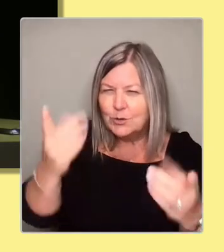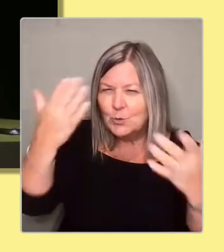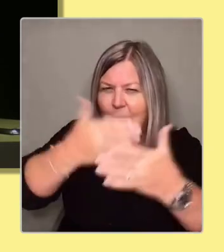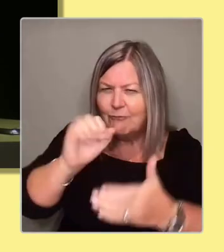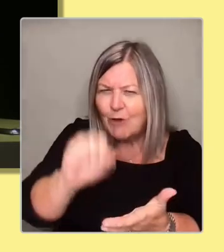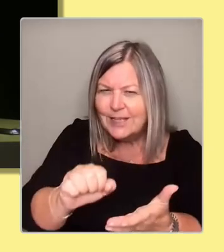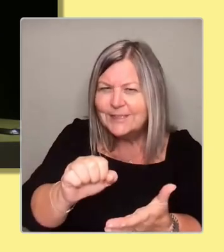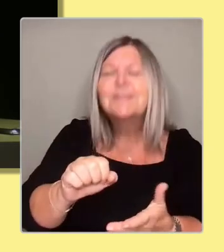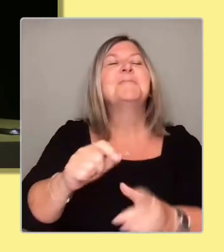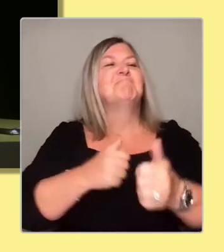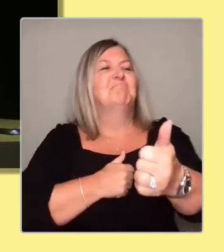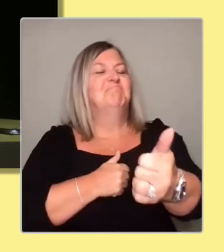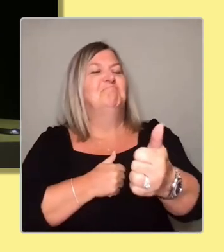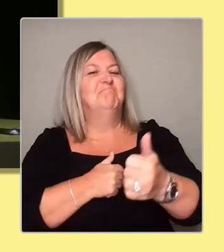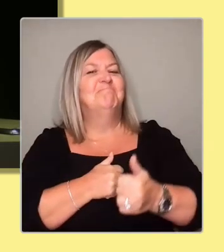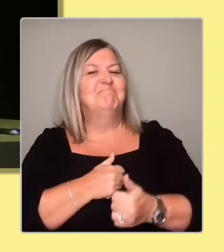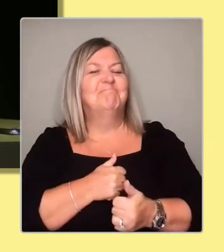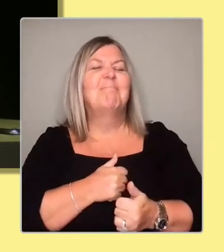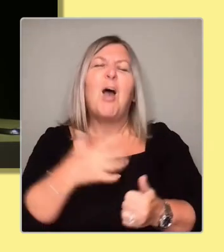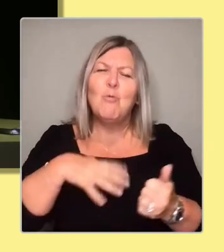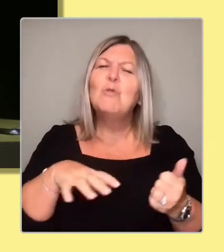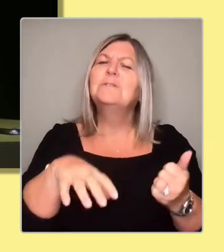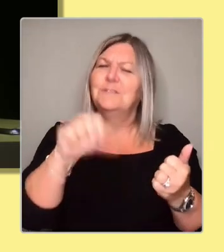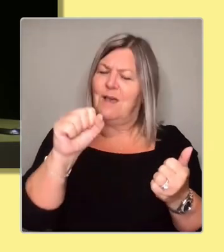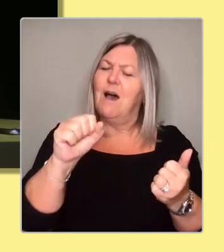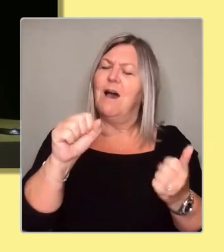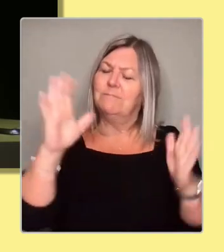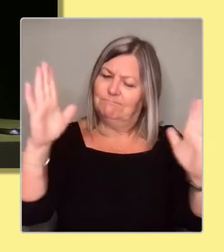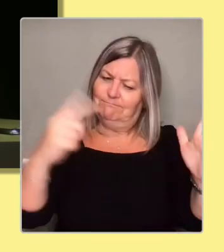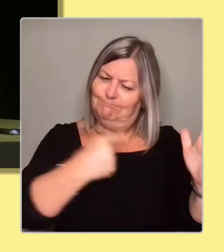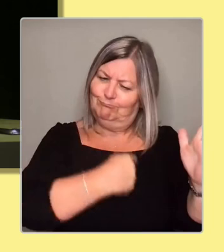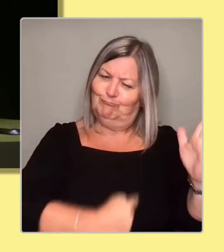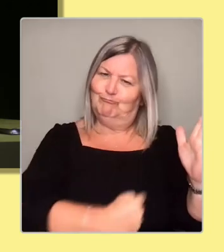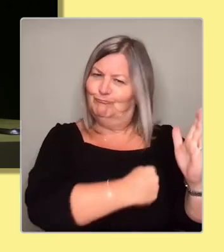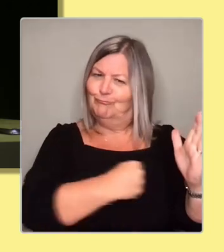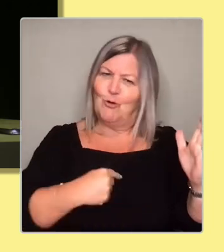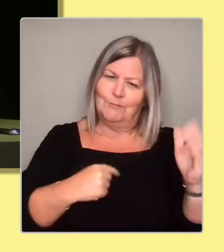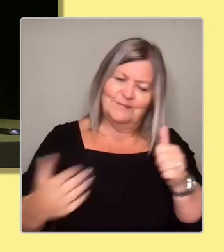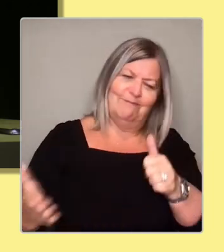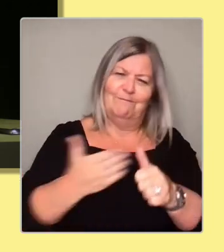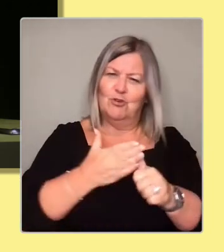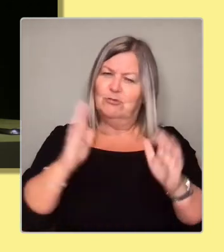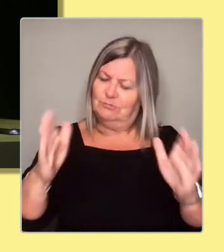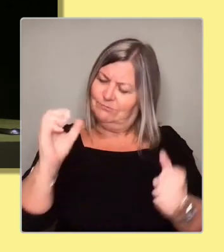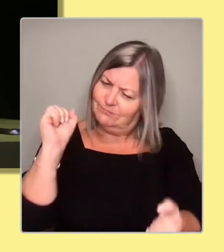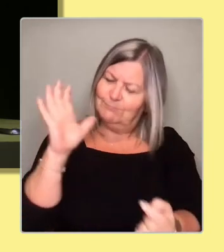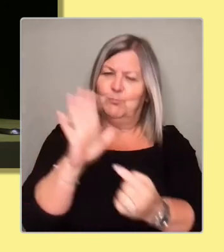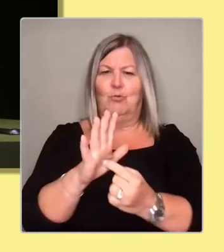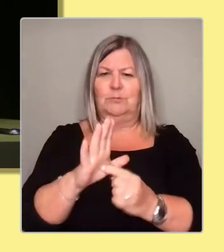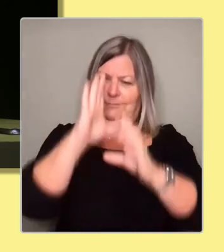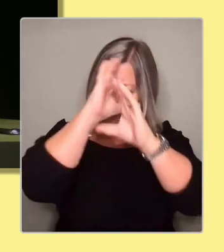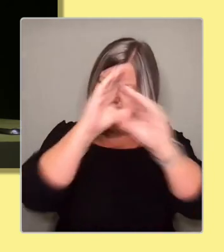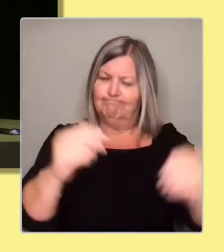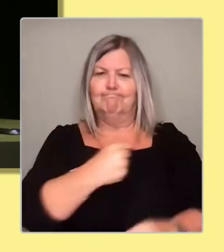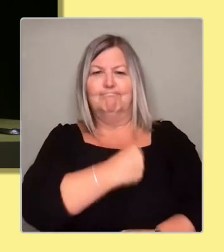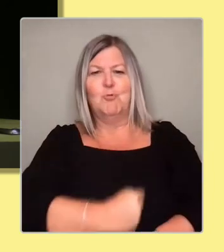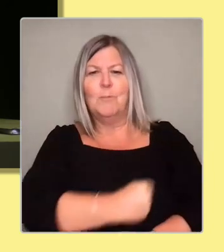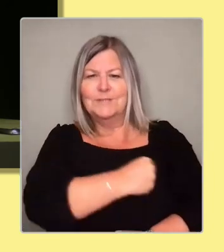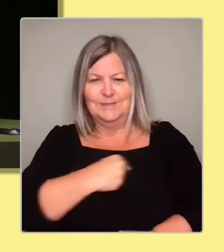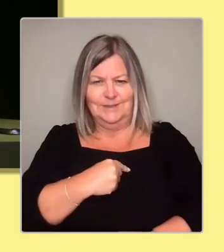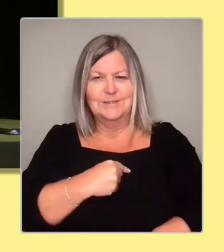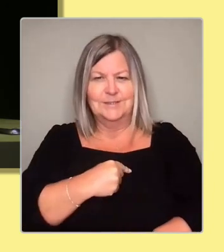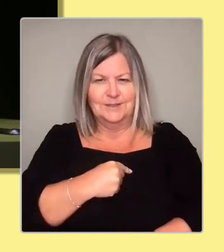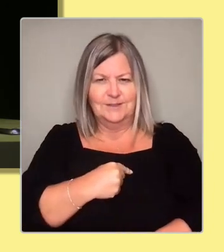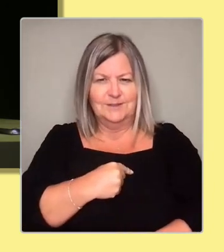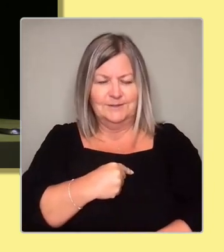start with a promise. I thought it was really important I did that today. I'm going to make you a promise that we will,